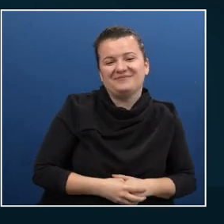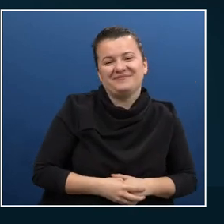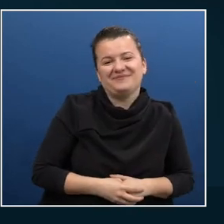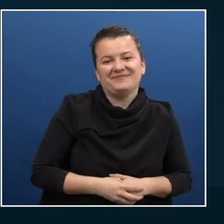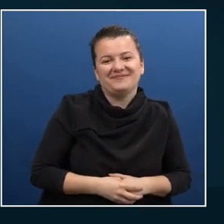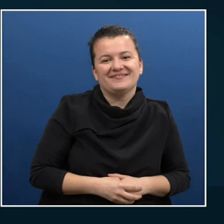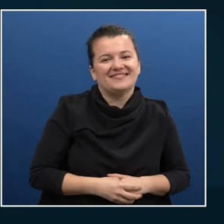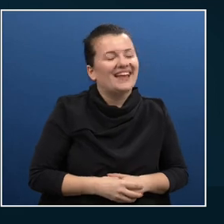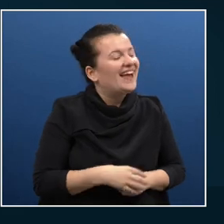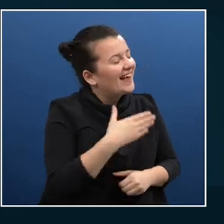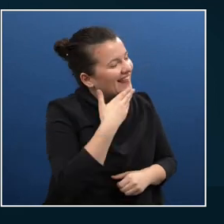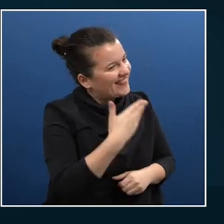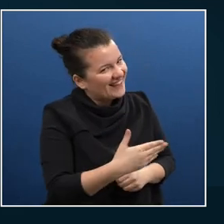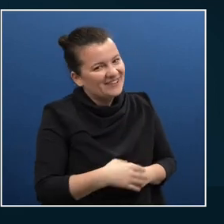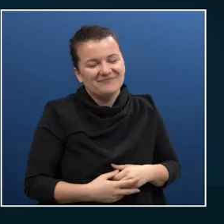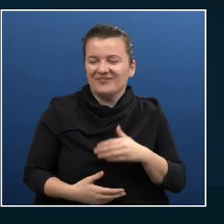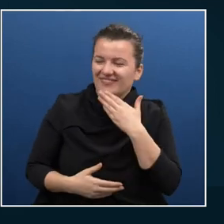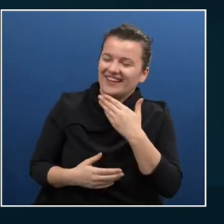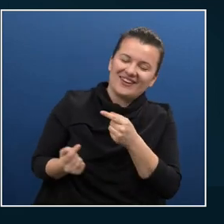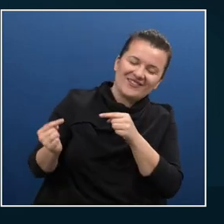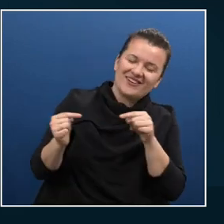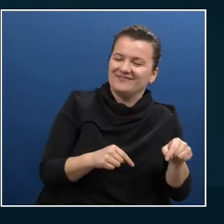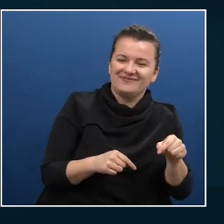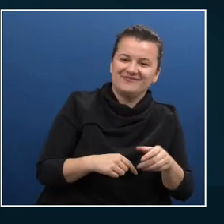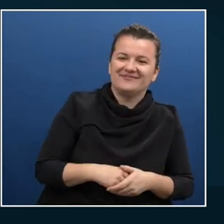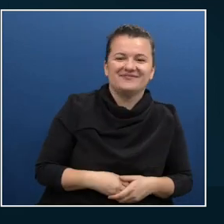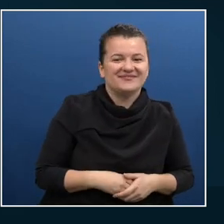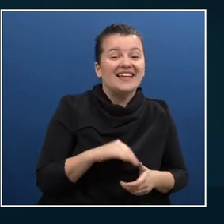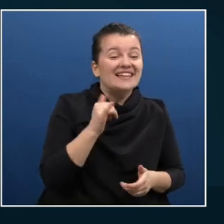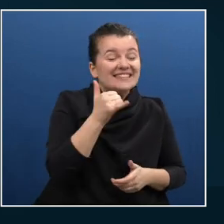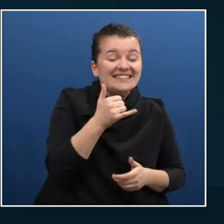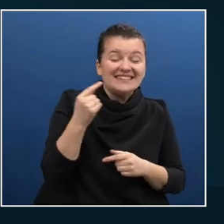you so much for having you for being here. Yeah, thank you very much.